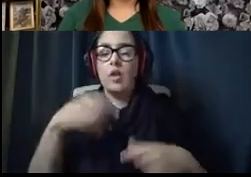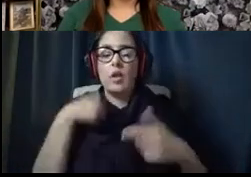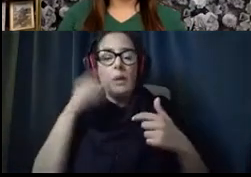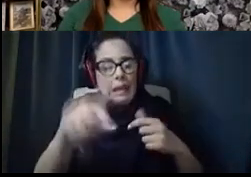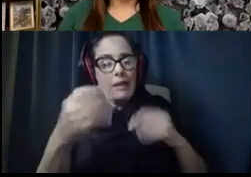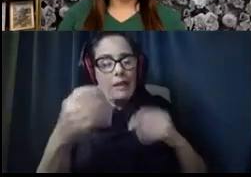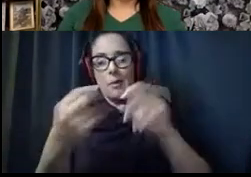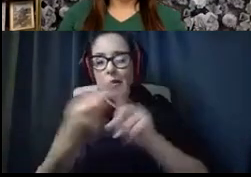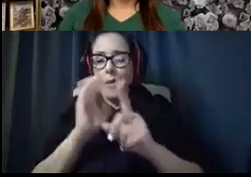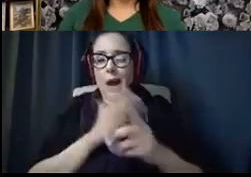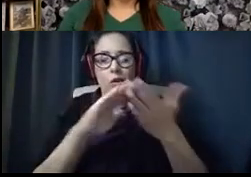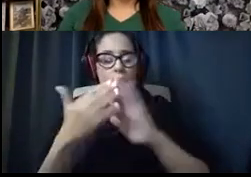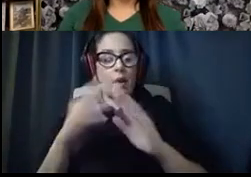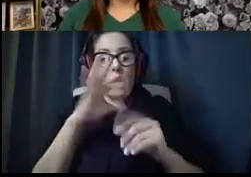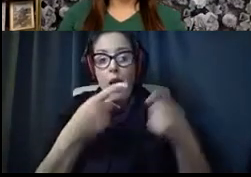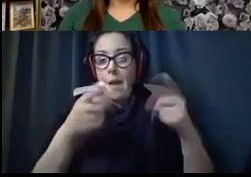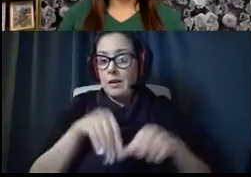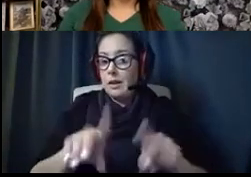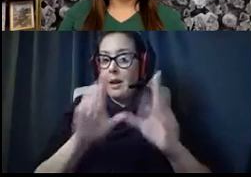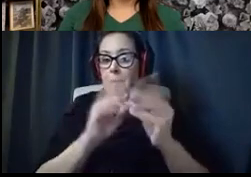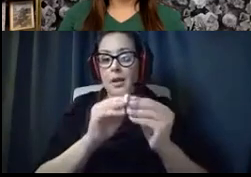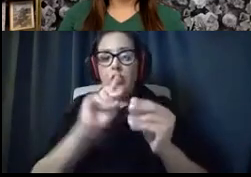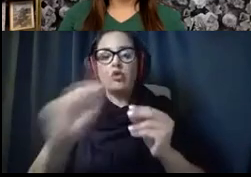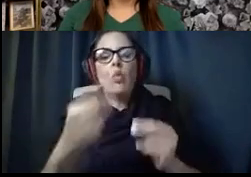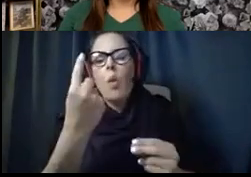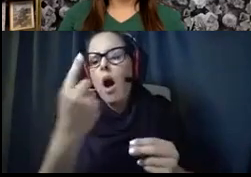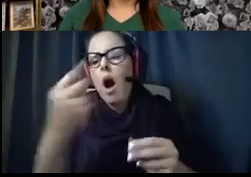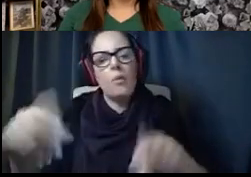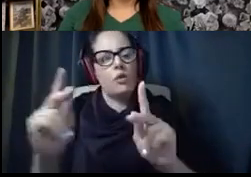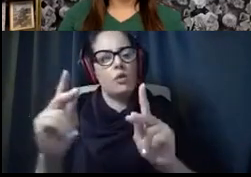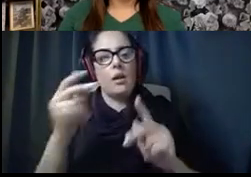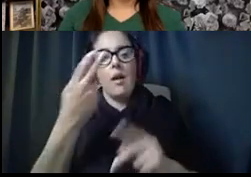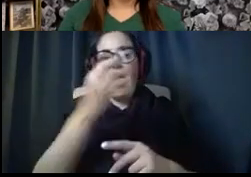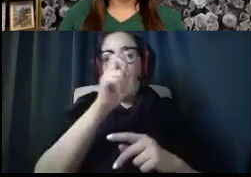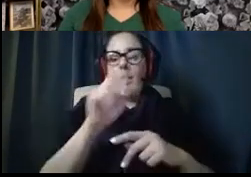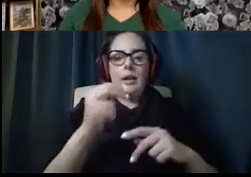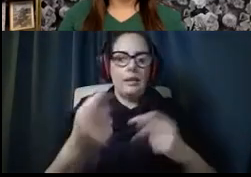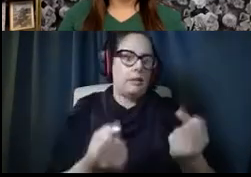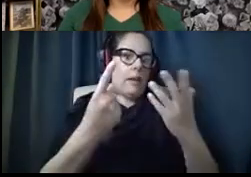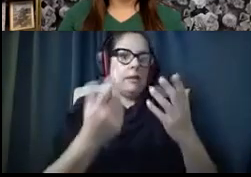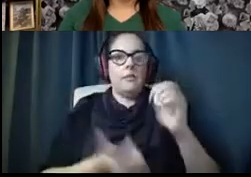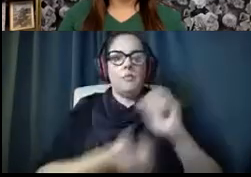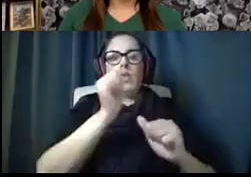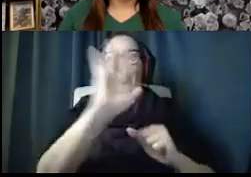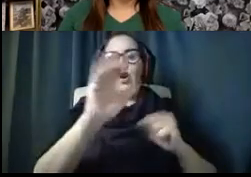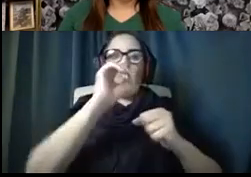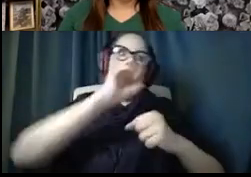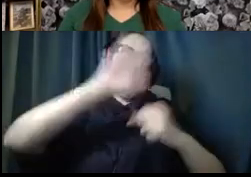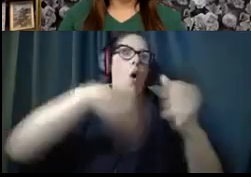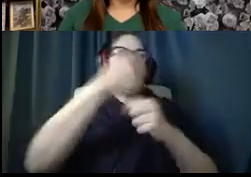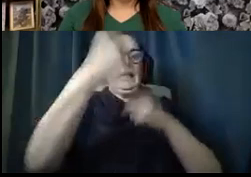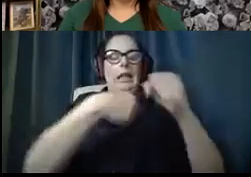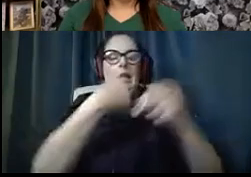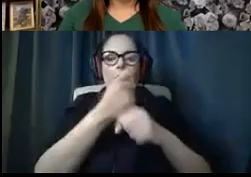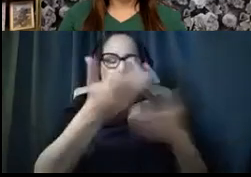community. What happens in these meetings is just one opportunity. Helen spends the large part of her year engaging